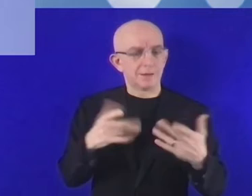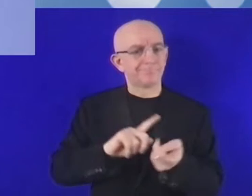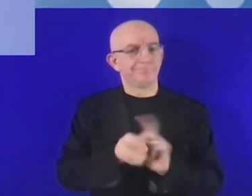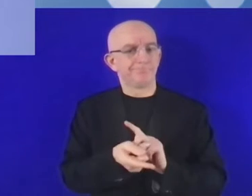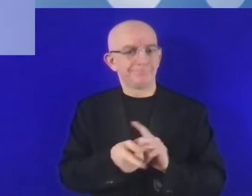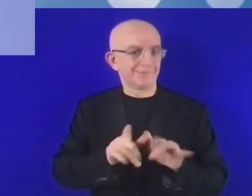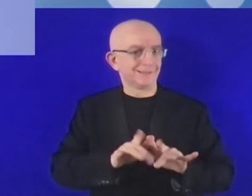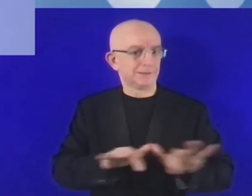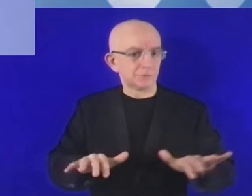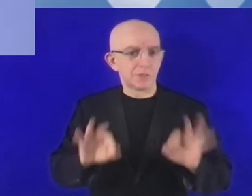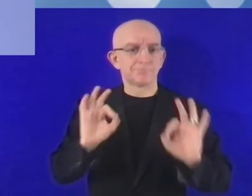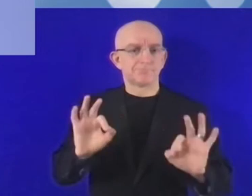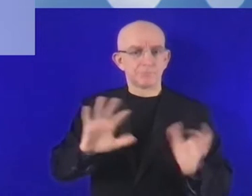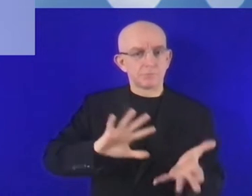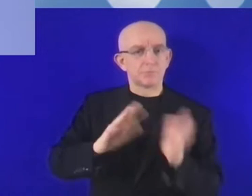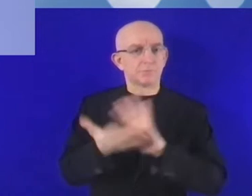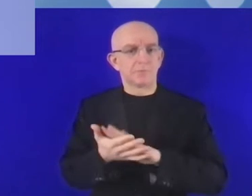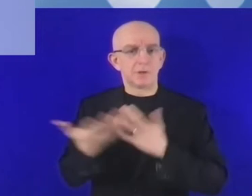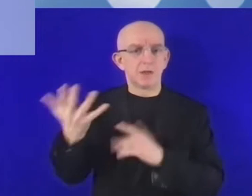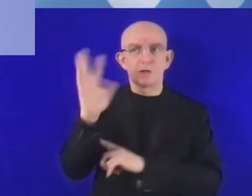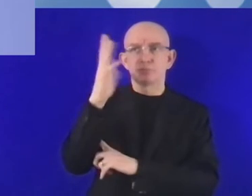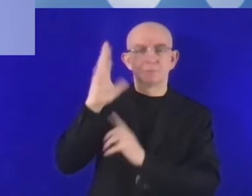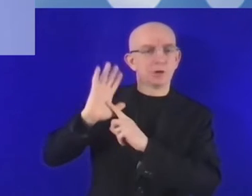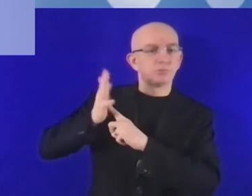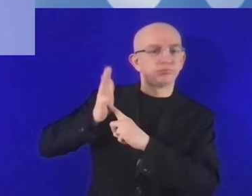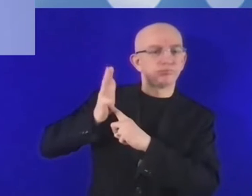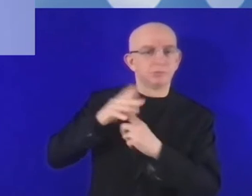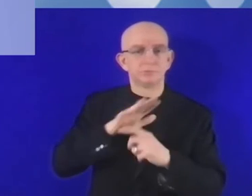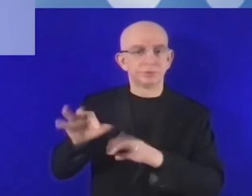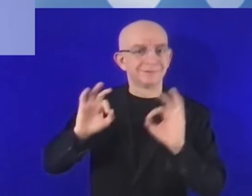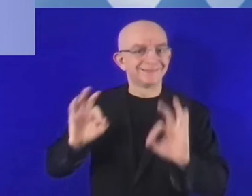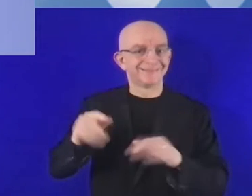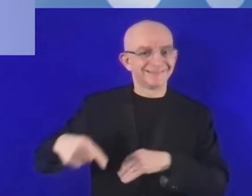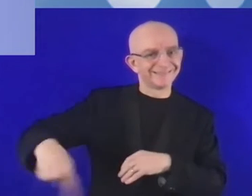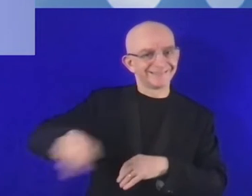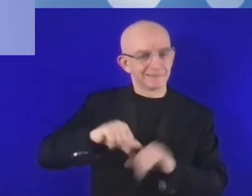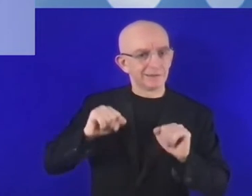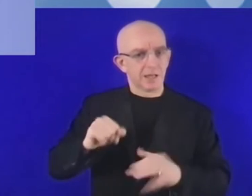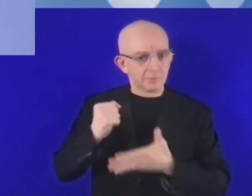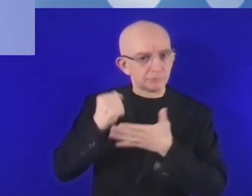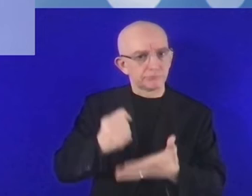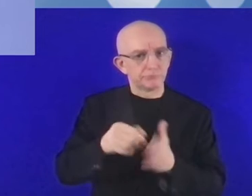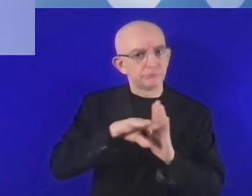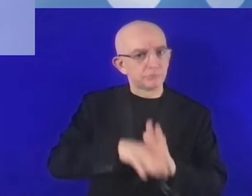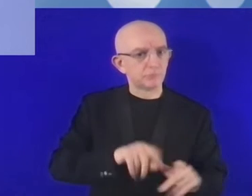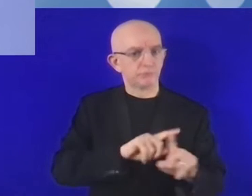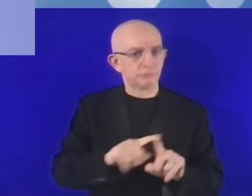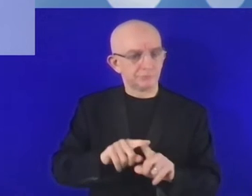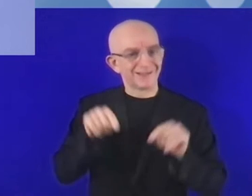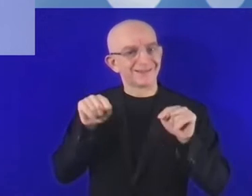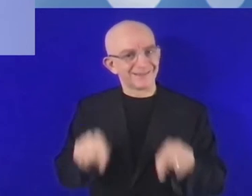This is why collaboration between public and private players is so much needed to close this